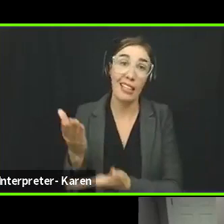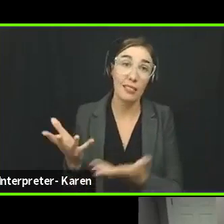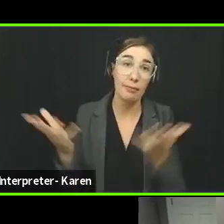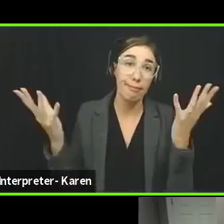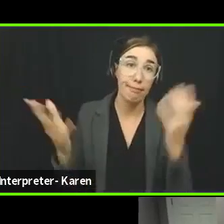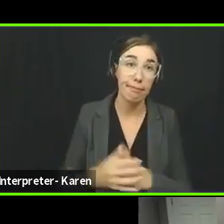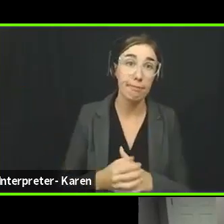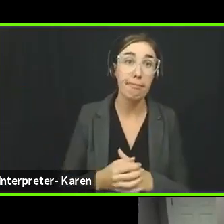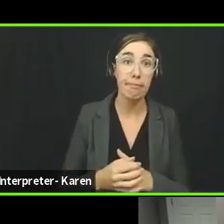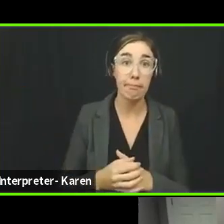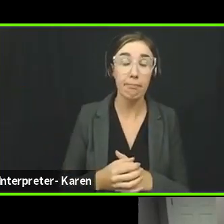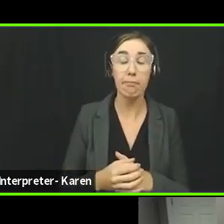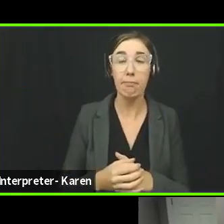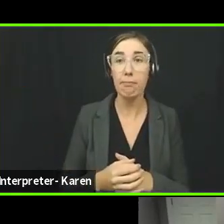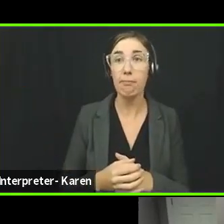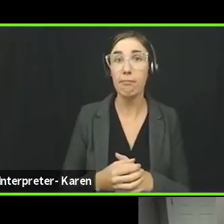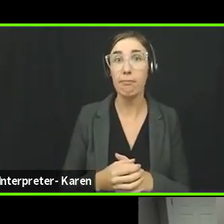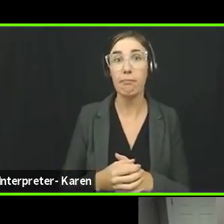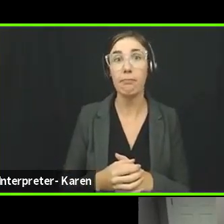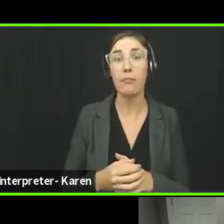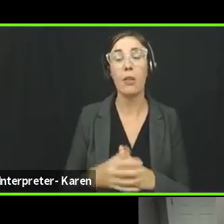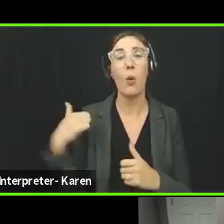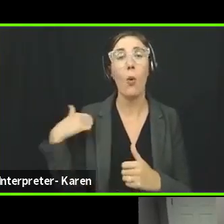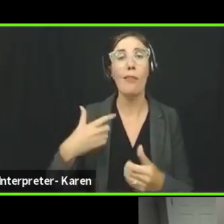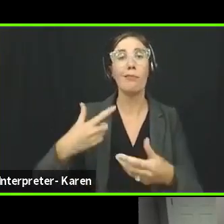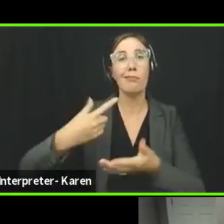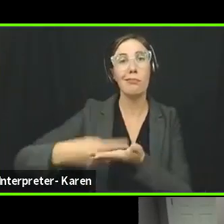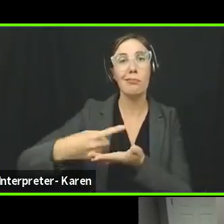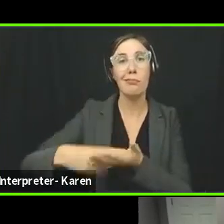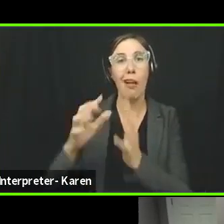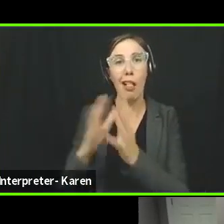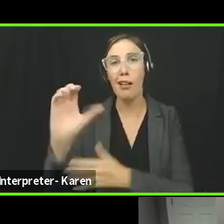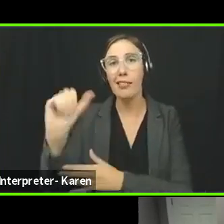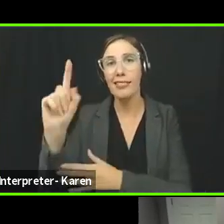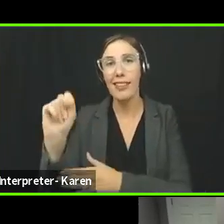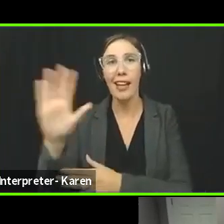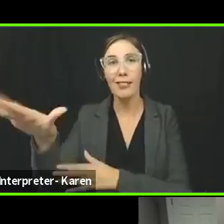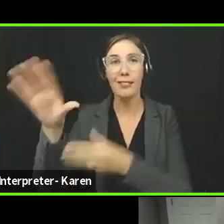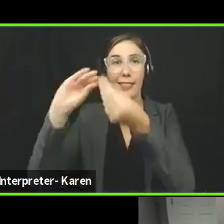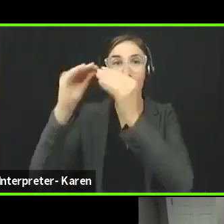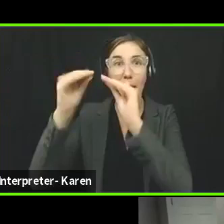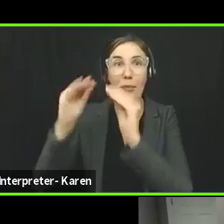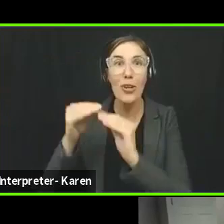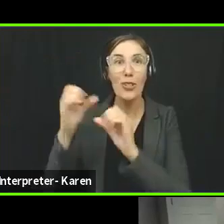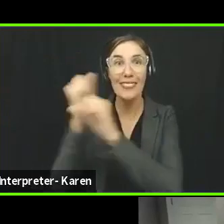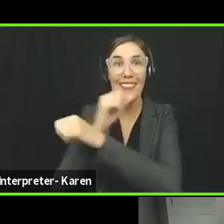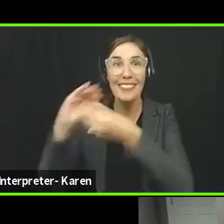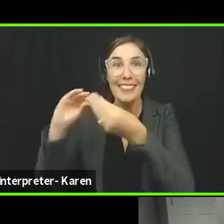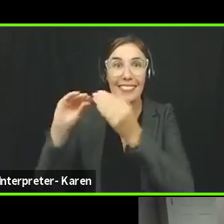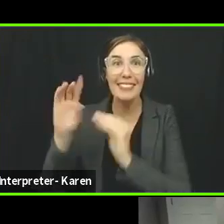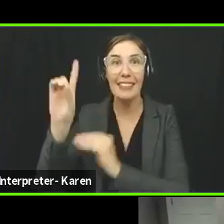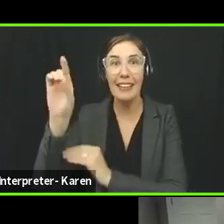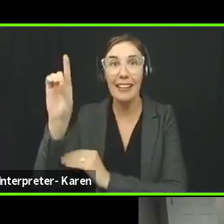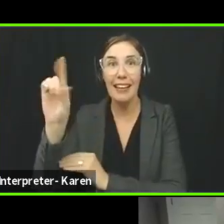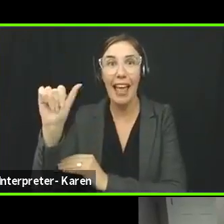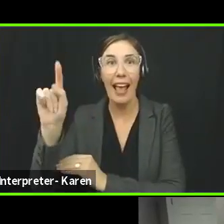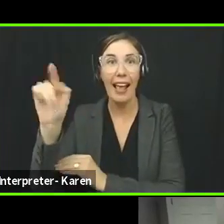you know, we're talking a lot about numbers and statistics, as Scott did. And I try to look to data for everything.